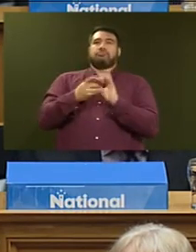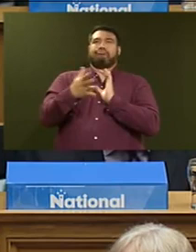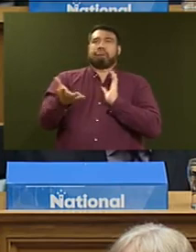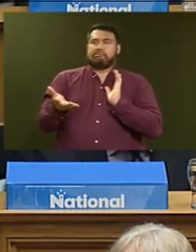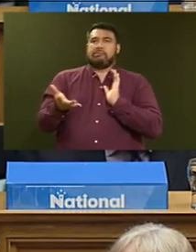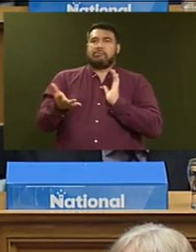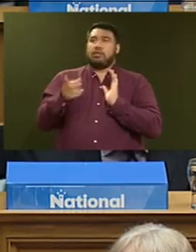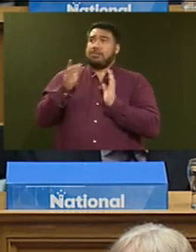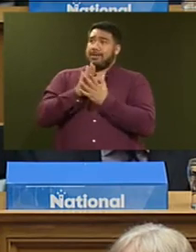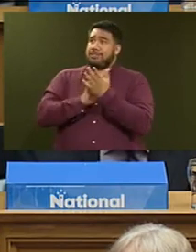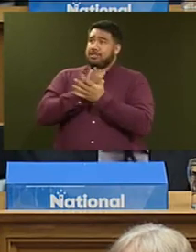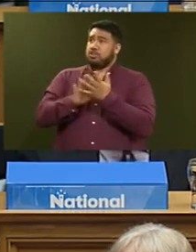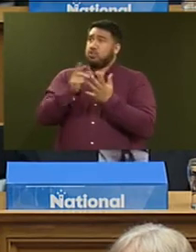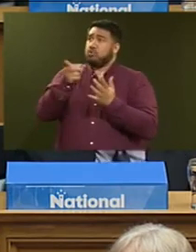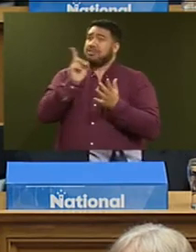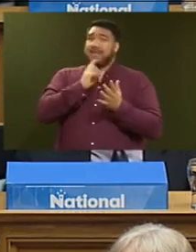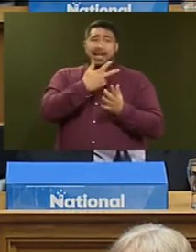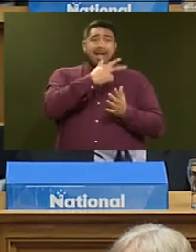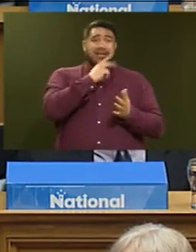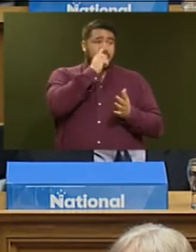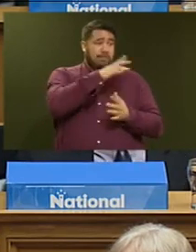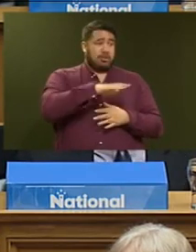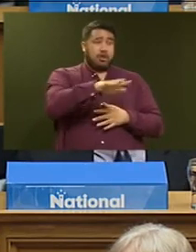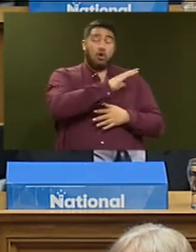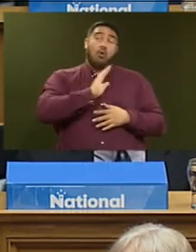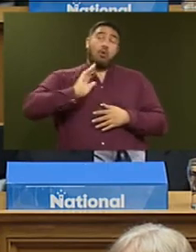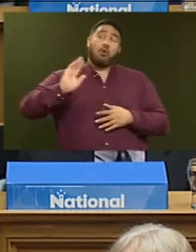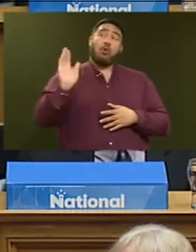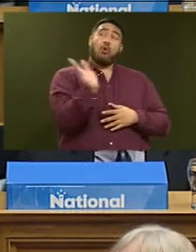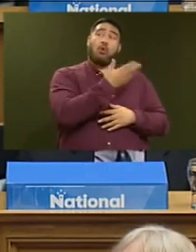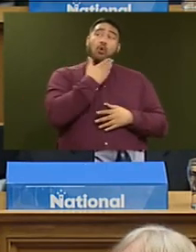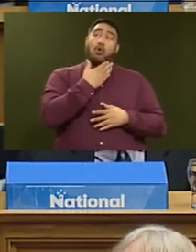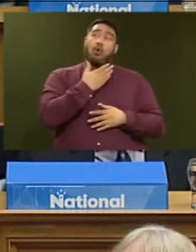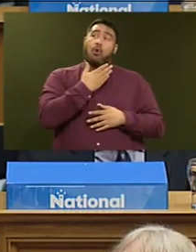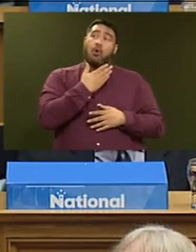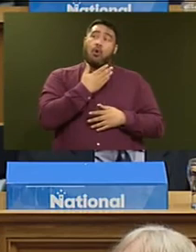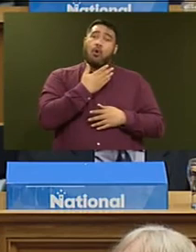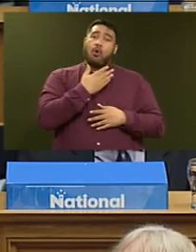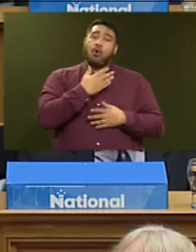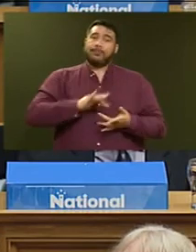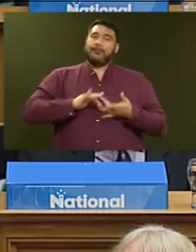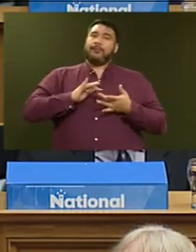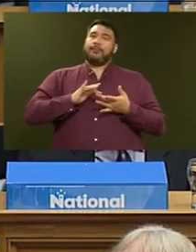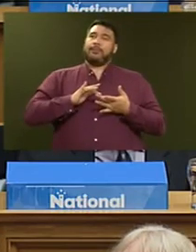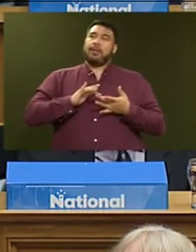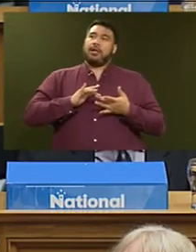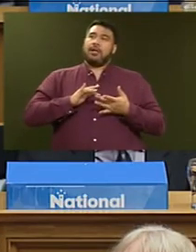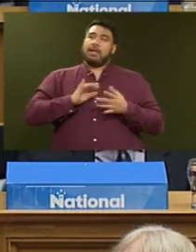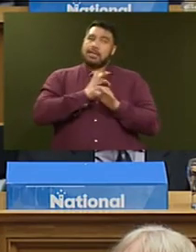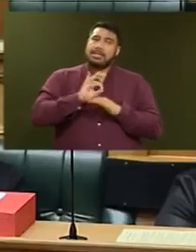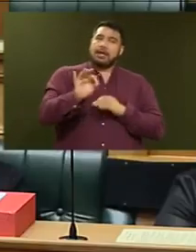is he saying that these 800 tenants were all wrongfully evicted from Housing New Zealand houses?